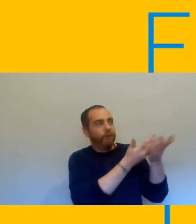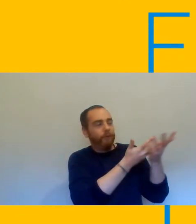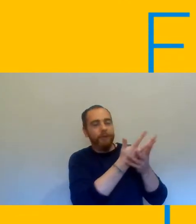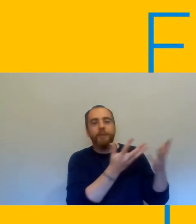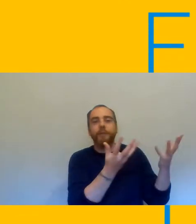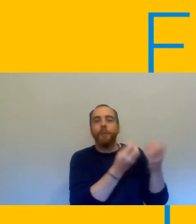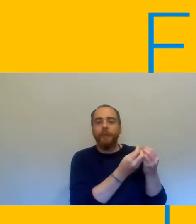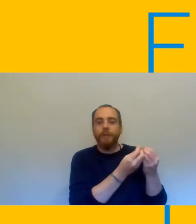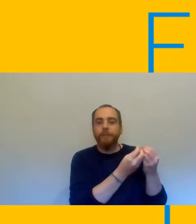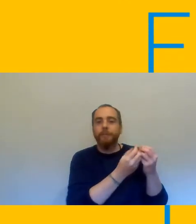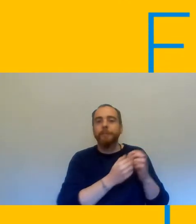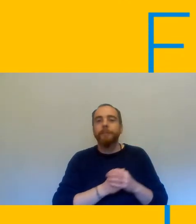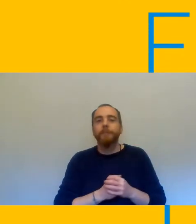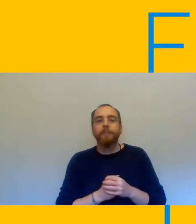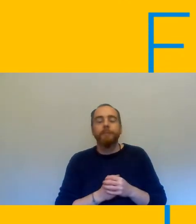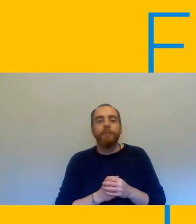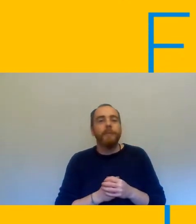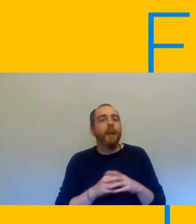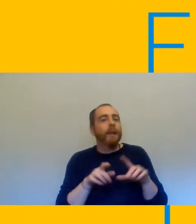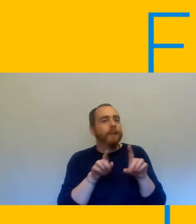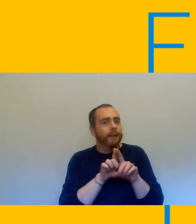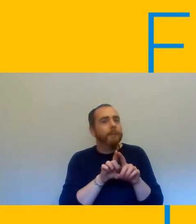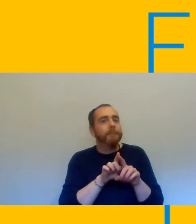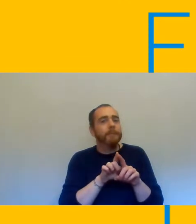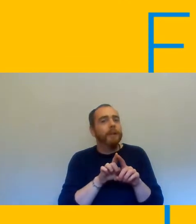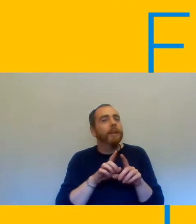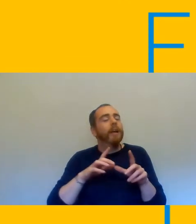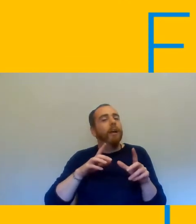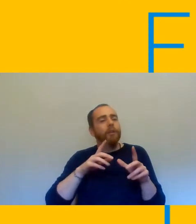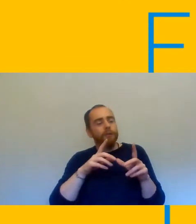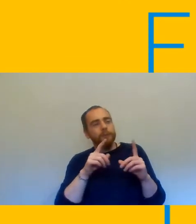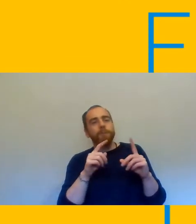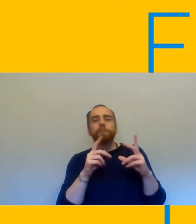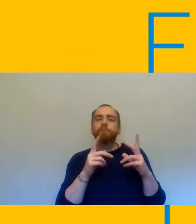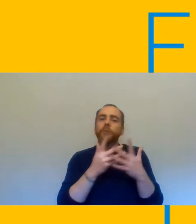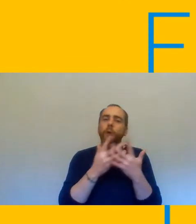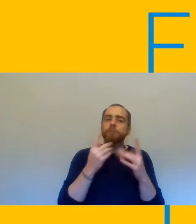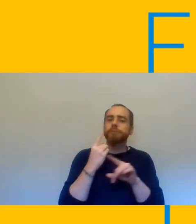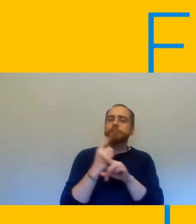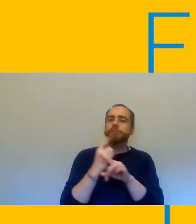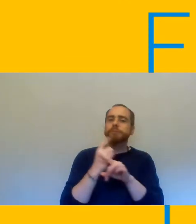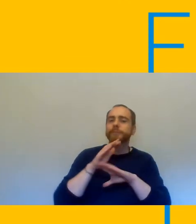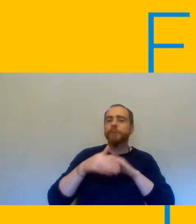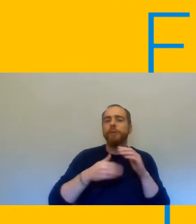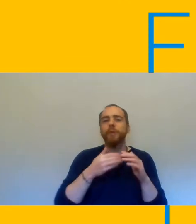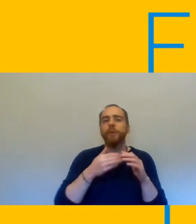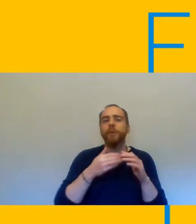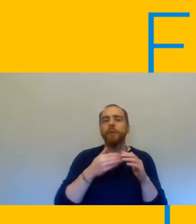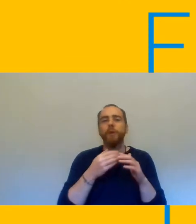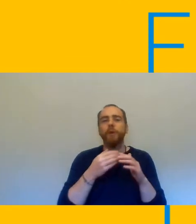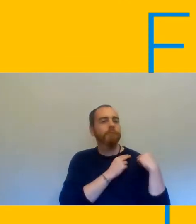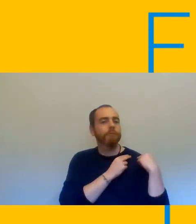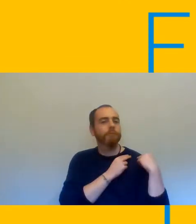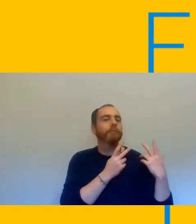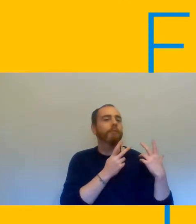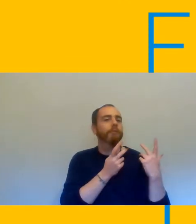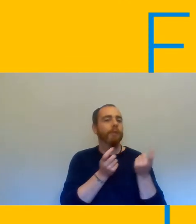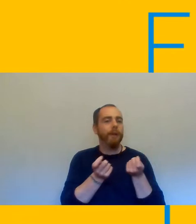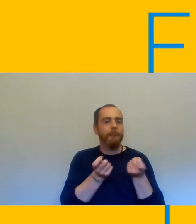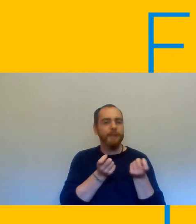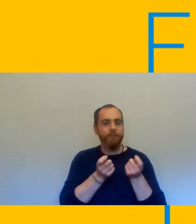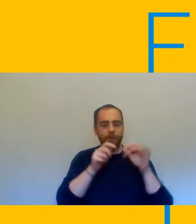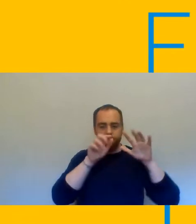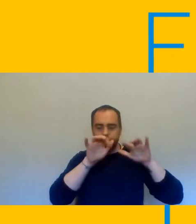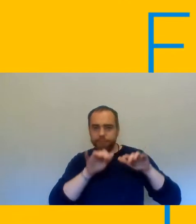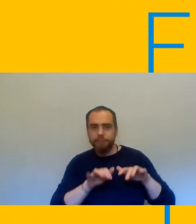conversation about who is responsible for um doing the administration around when learners start